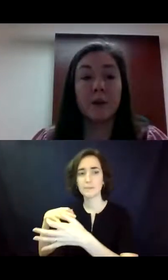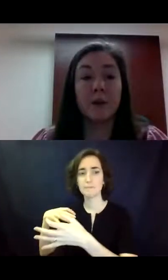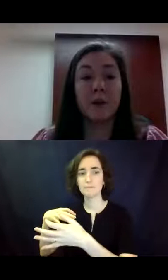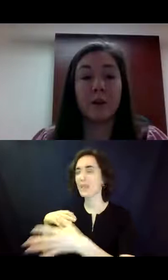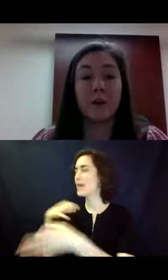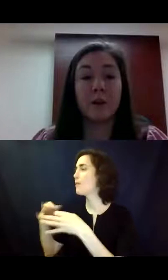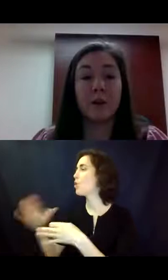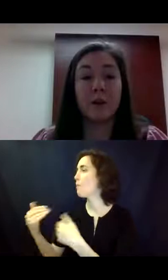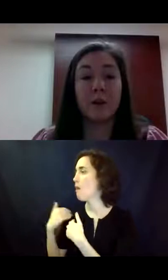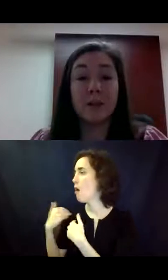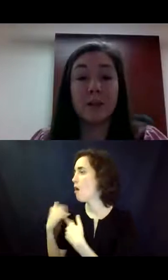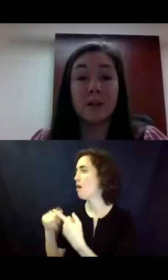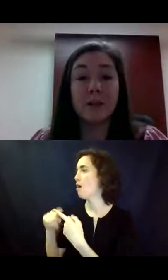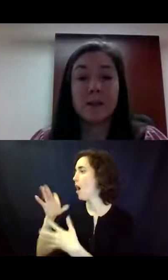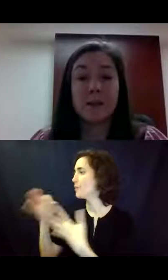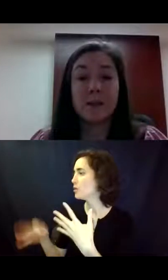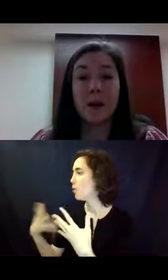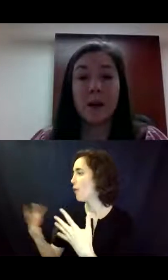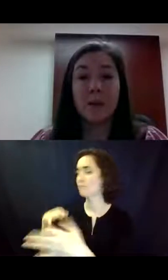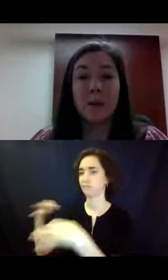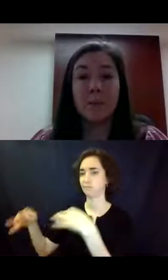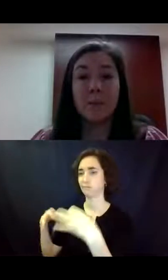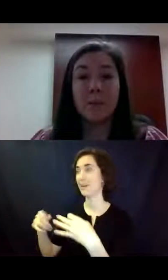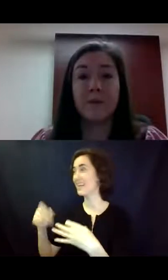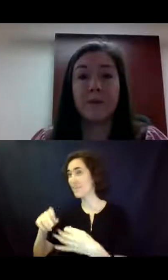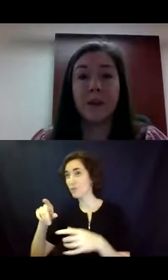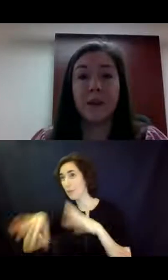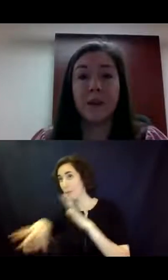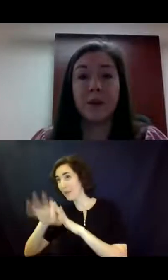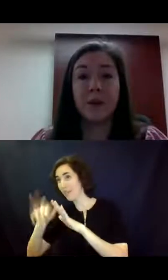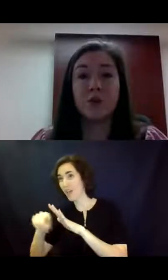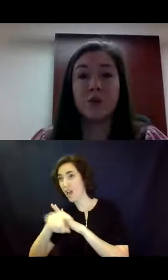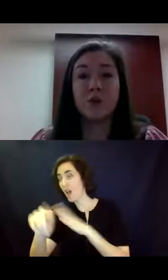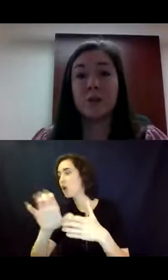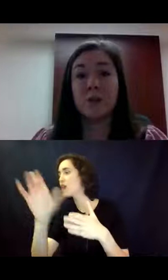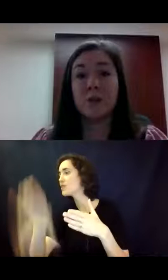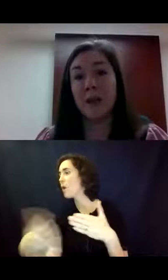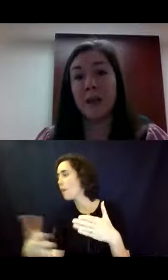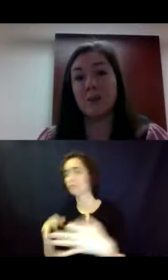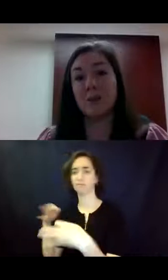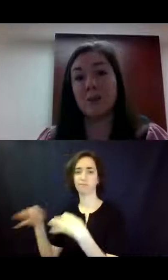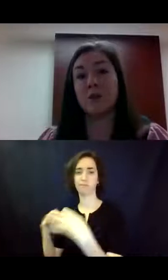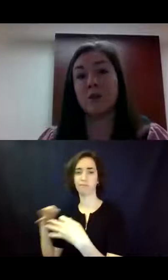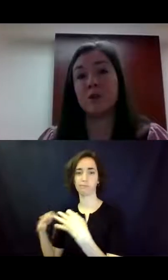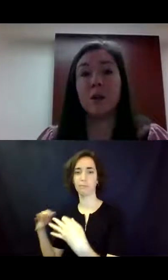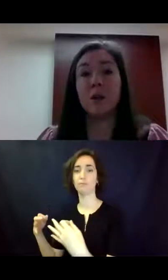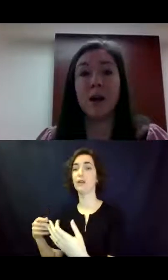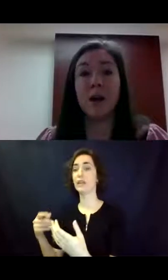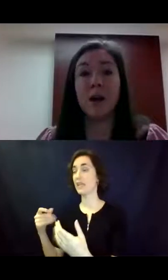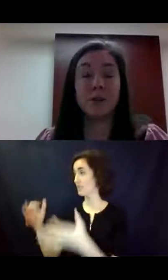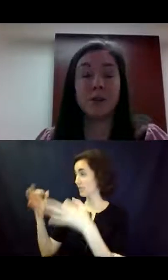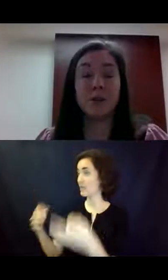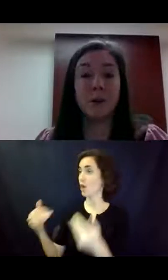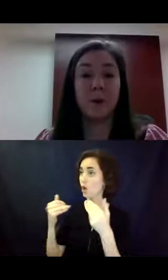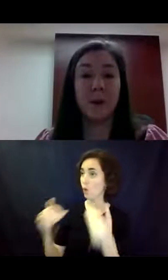options, responsibilities, consequences. Um, if they, you know, choose to make the decision or choose